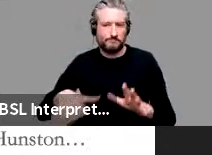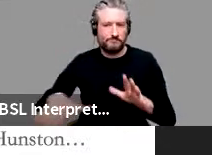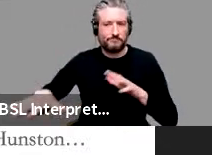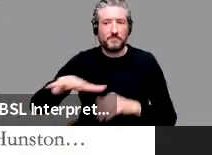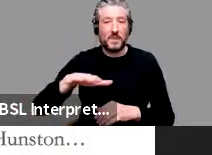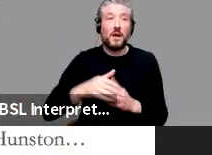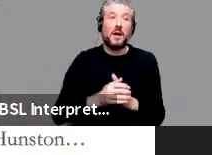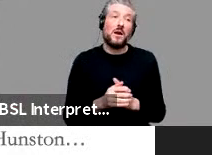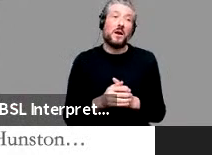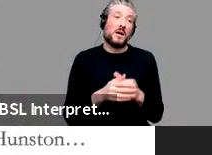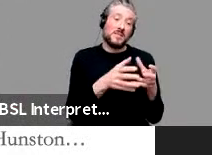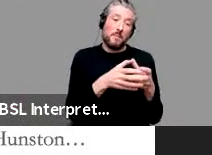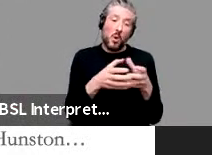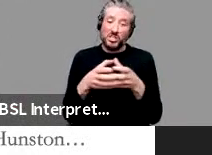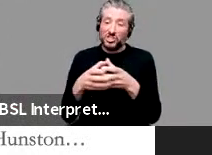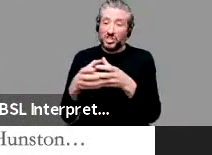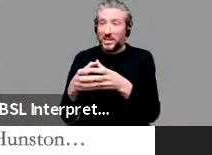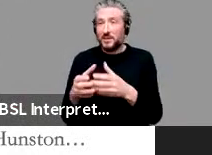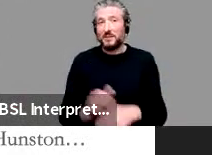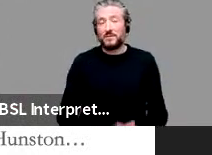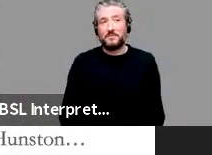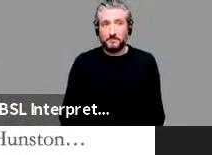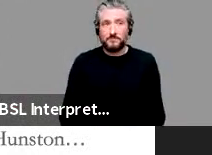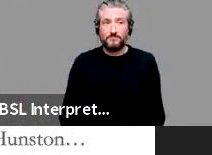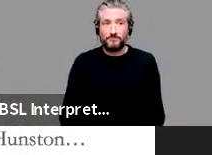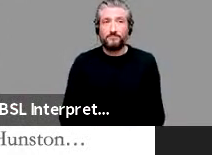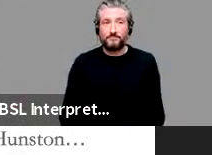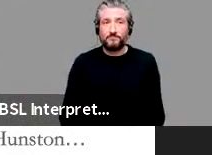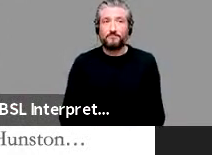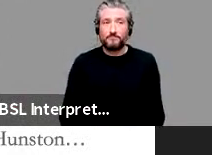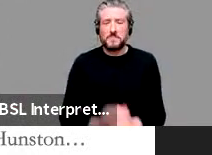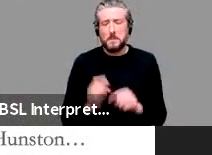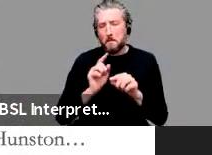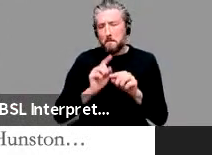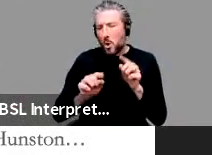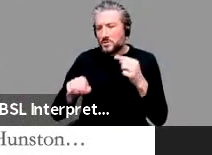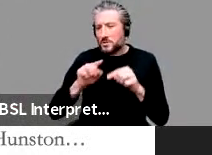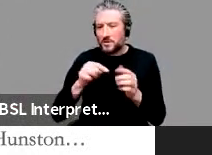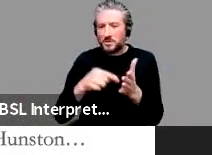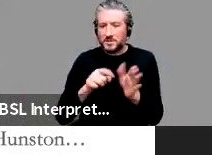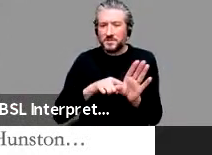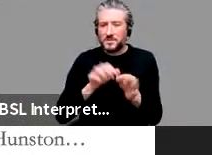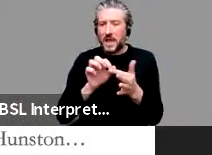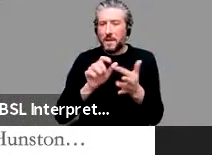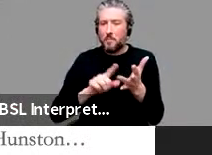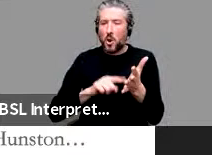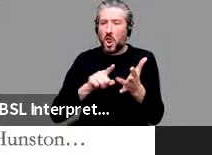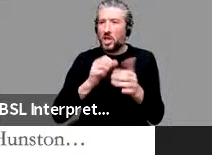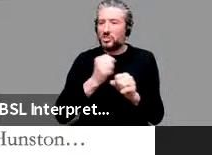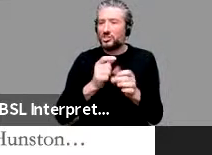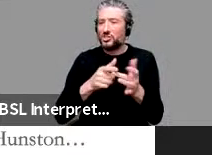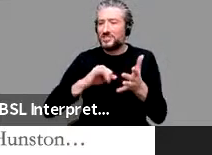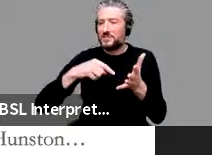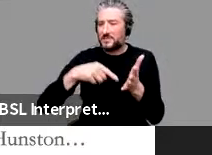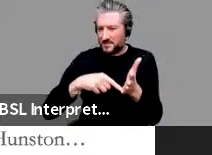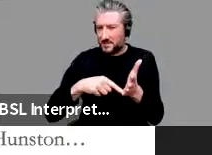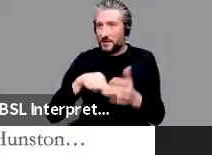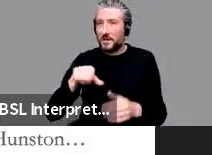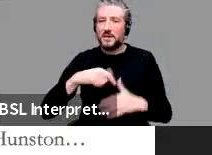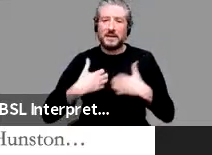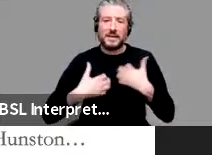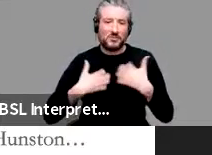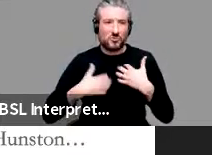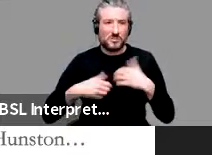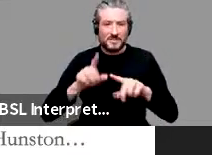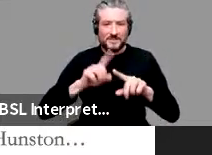Typology. So most typologists are interested in surface forms and varieties and